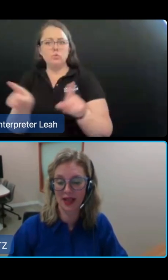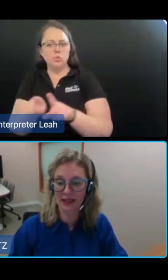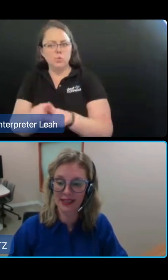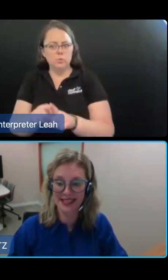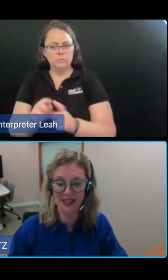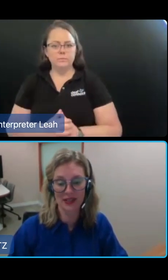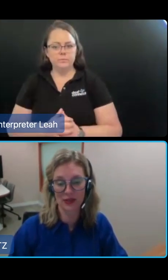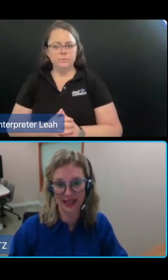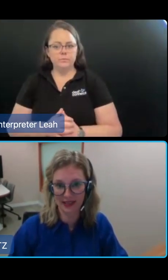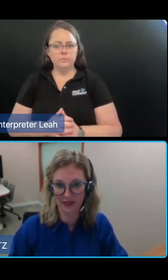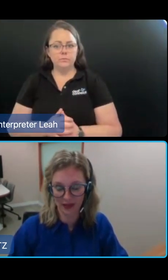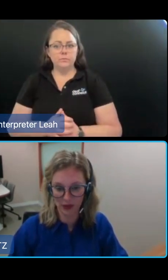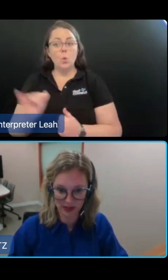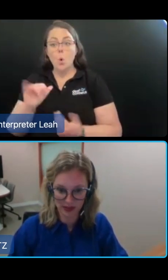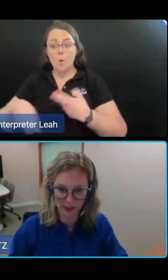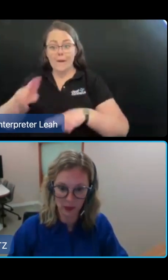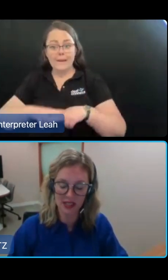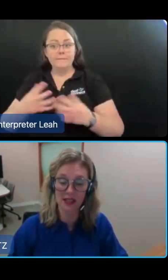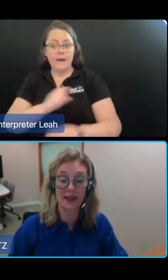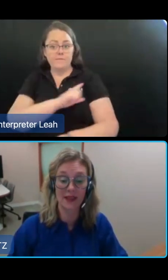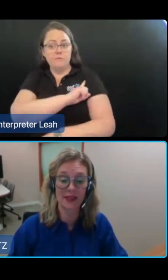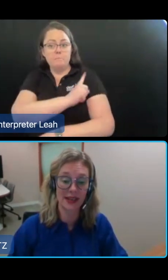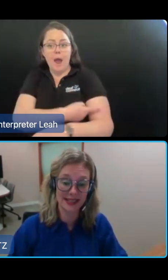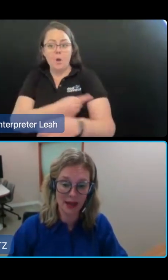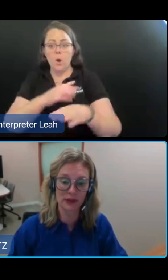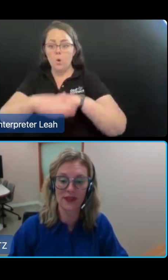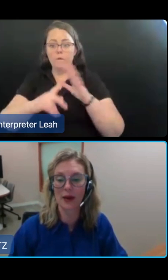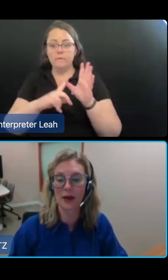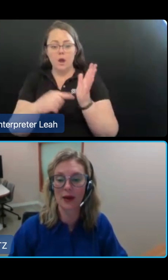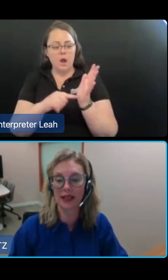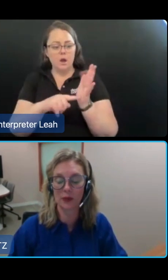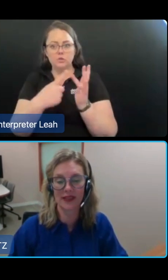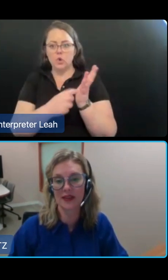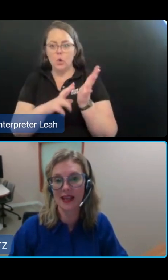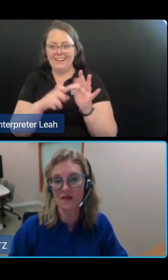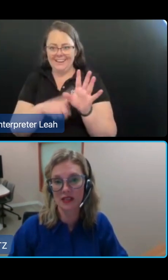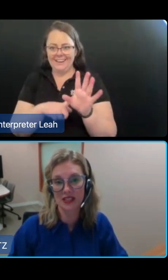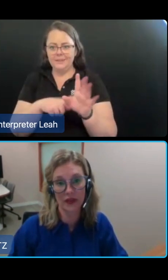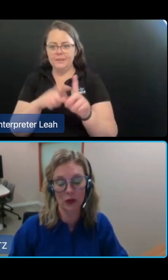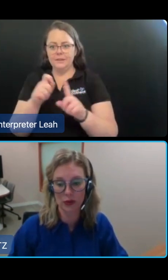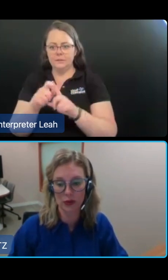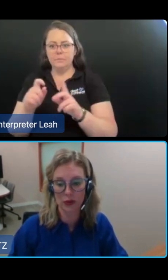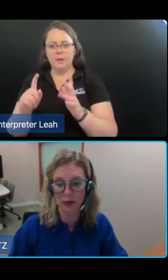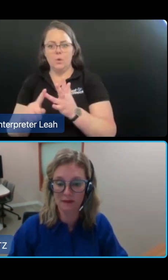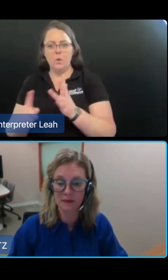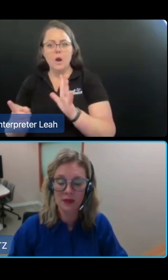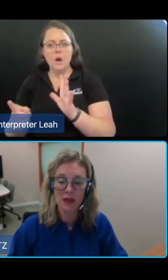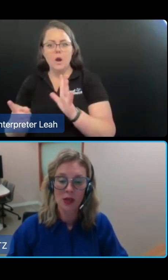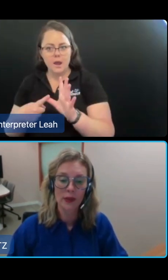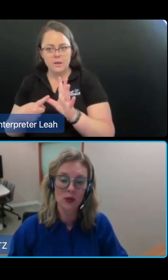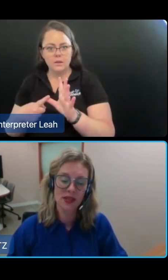unless there is good reason for them not to be appointed. And an example of that would be where there is evidence of elder abuse.